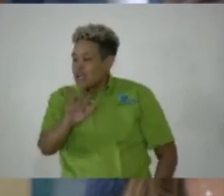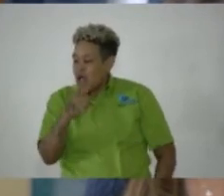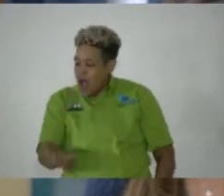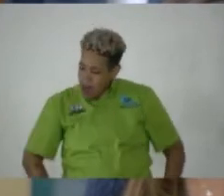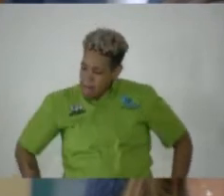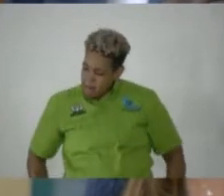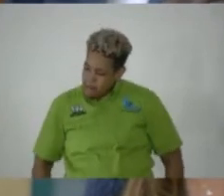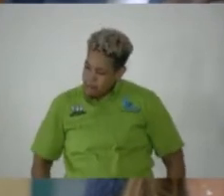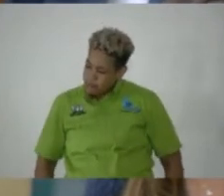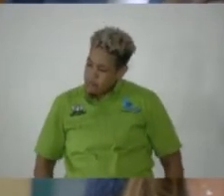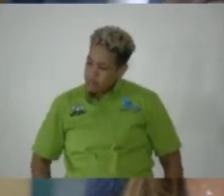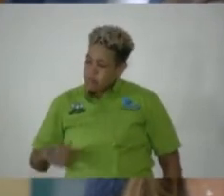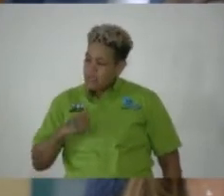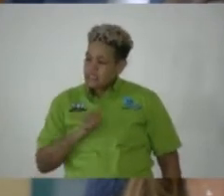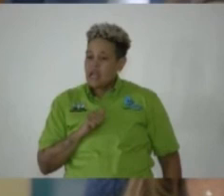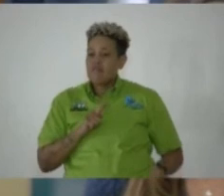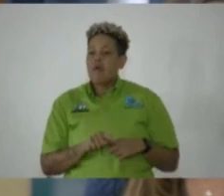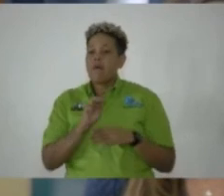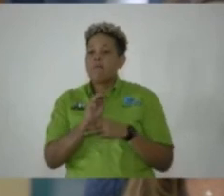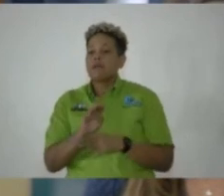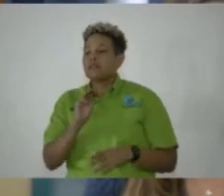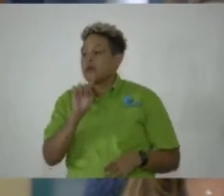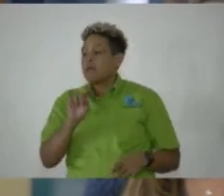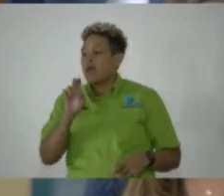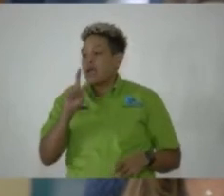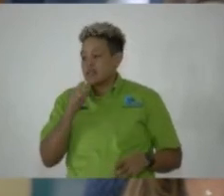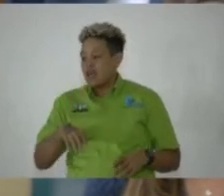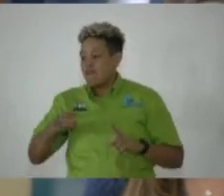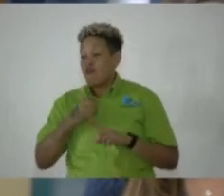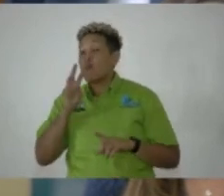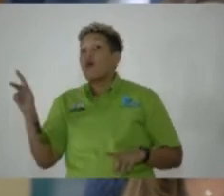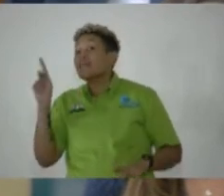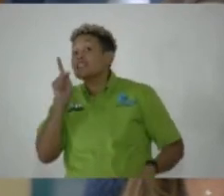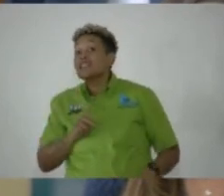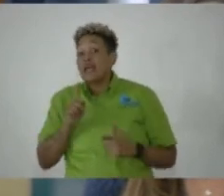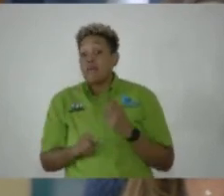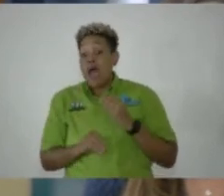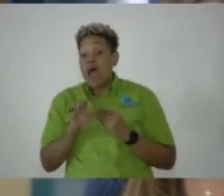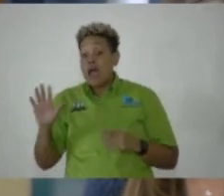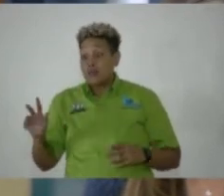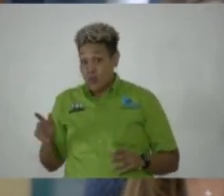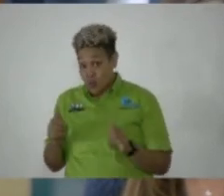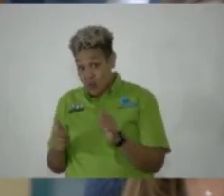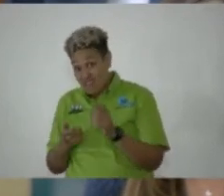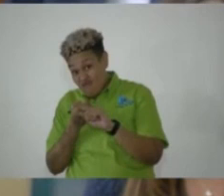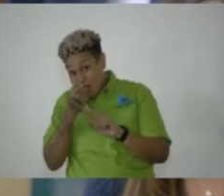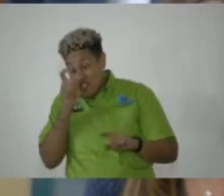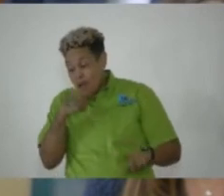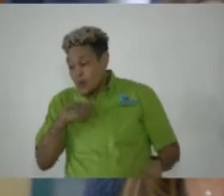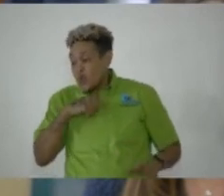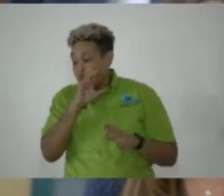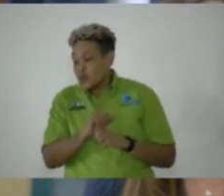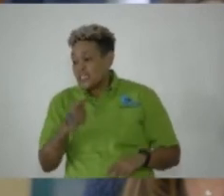myself and Minister Mackenzie, as products of West Kingston and his protégés, we used to say